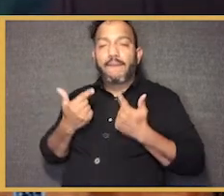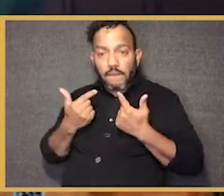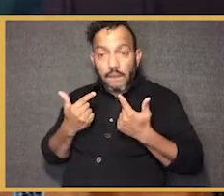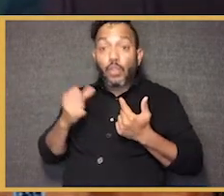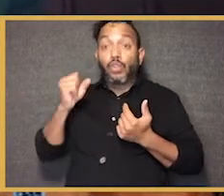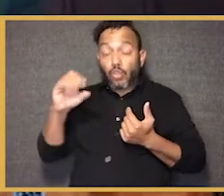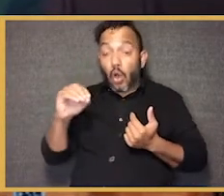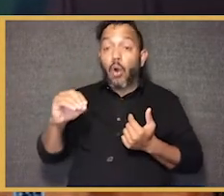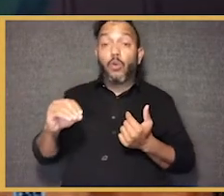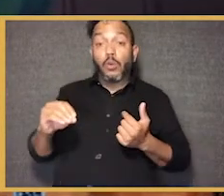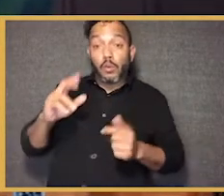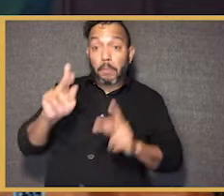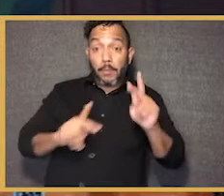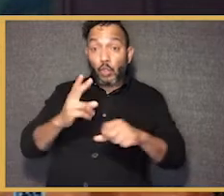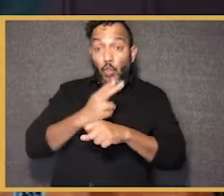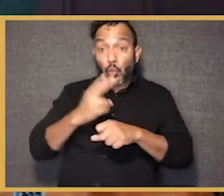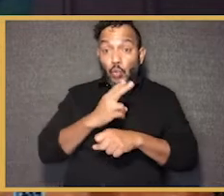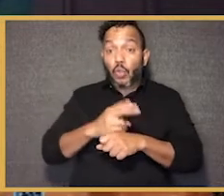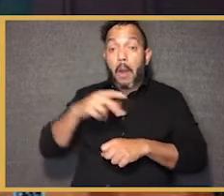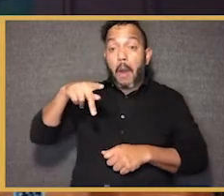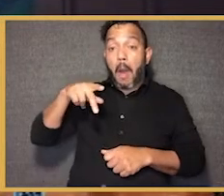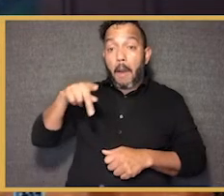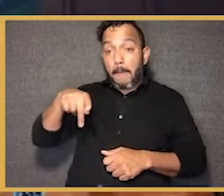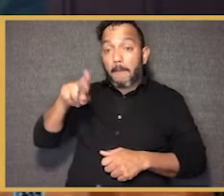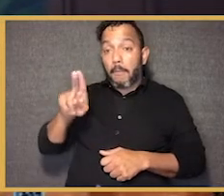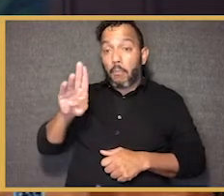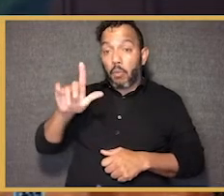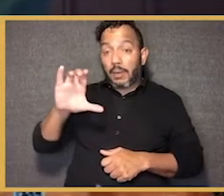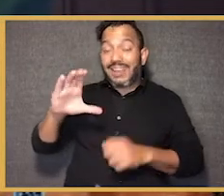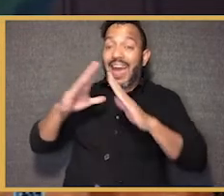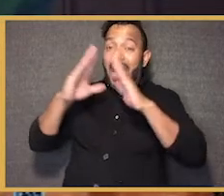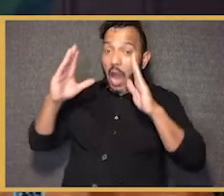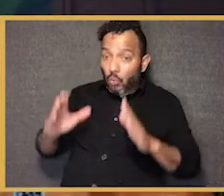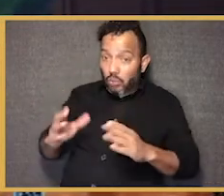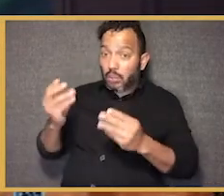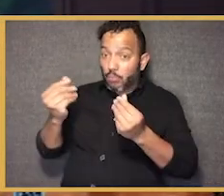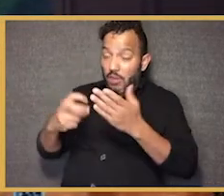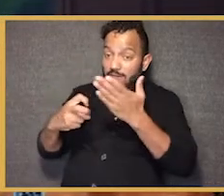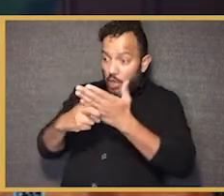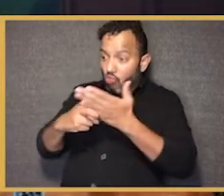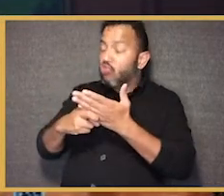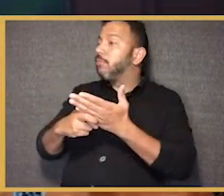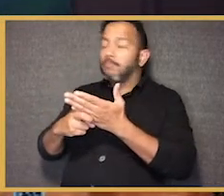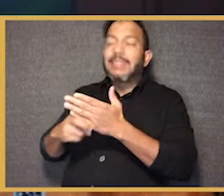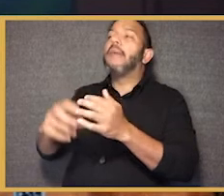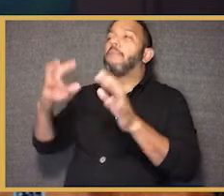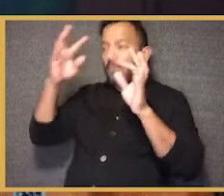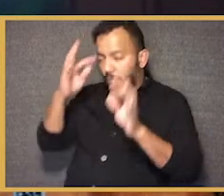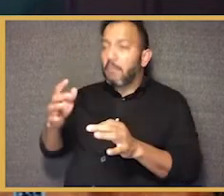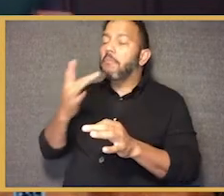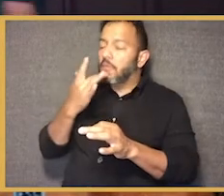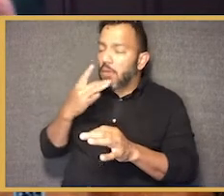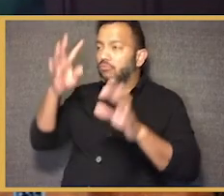to make a public school choice to be in a school that serves exclusively, almost exclusively white and